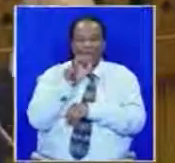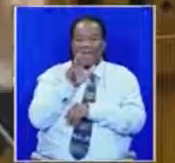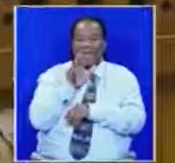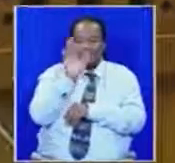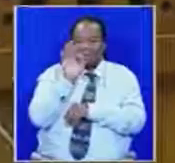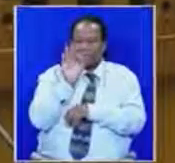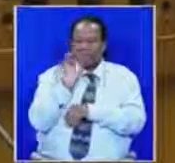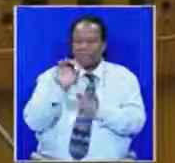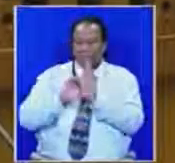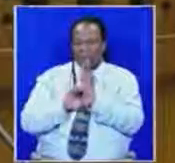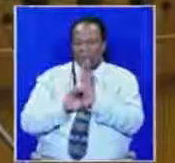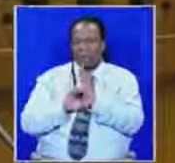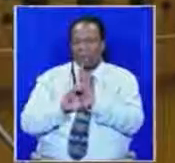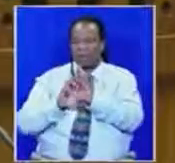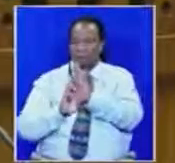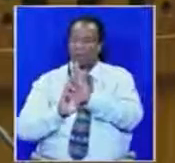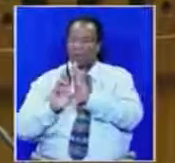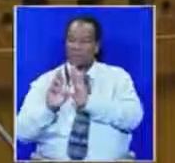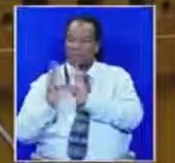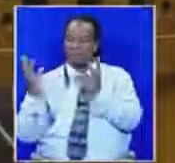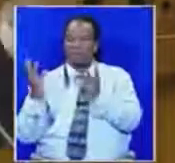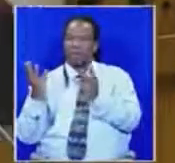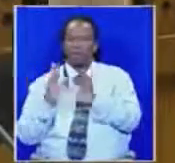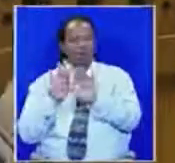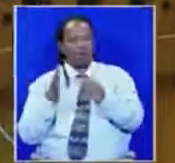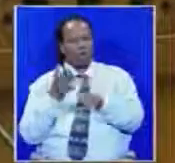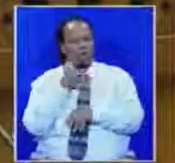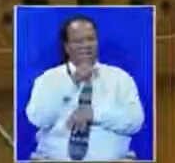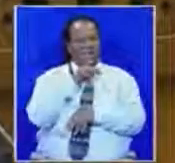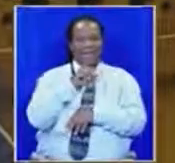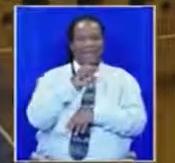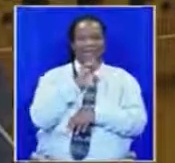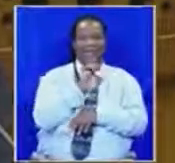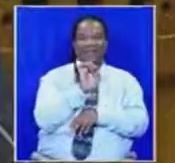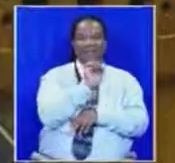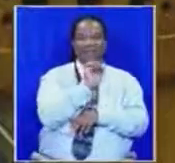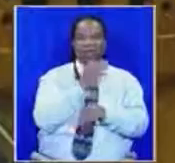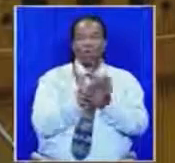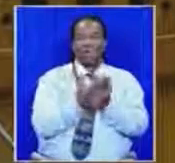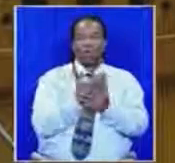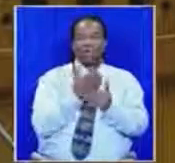Who's speaking for them in the House today? Not the ANC, it's the Democratic Alliance.